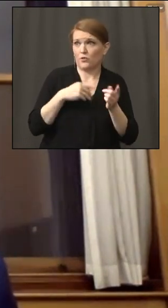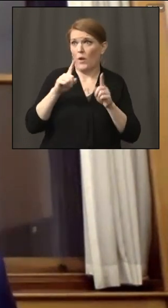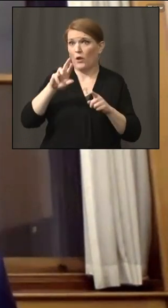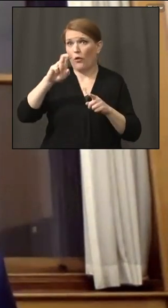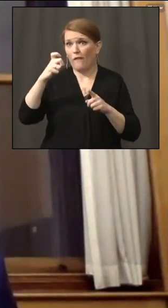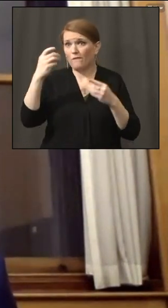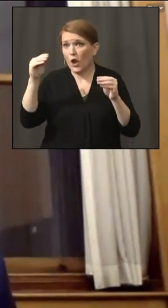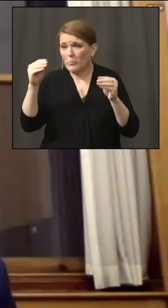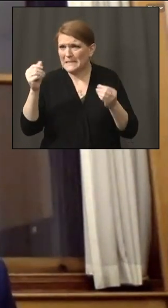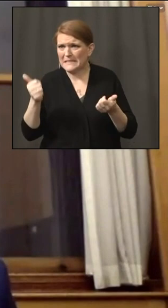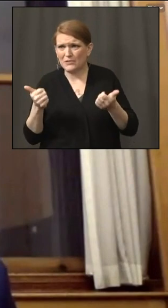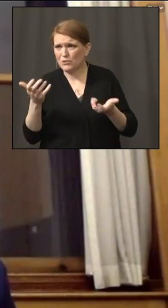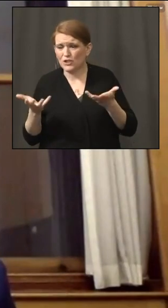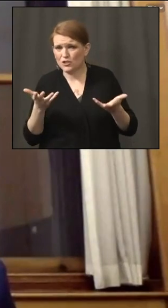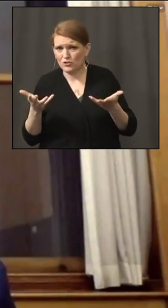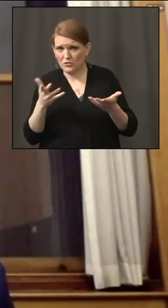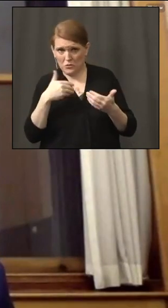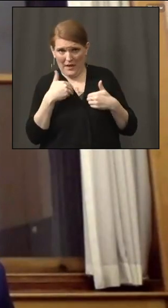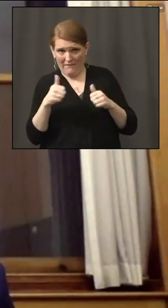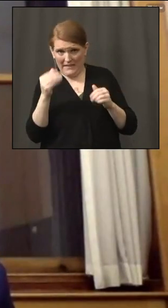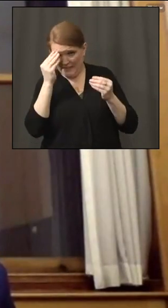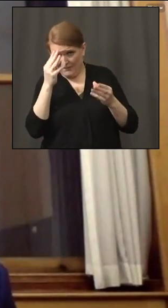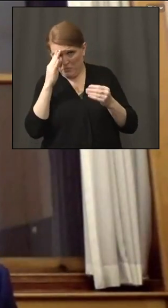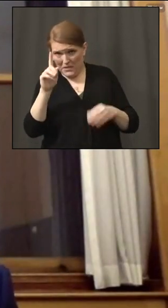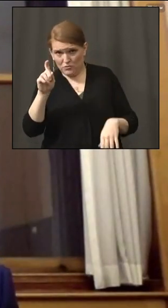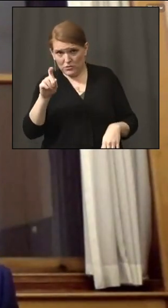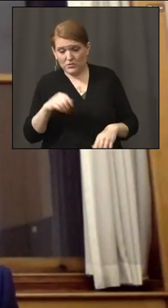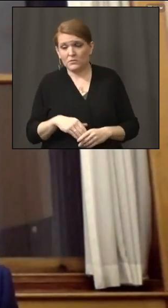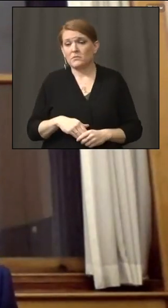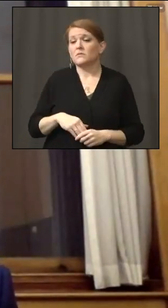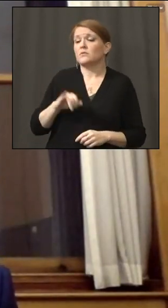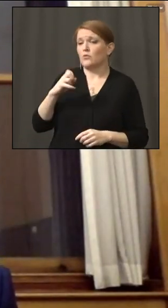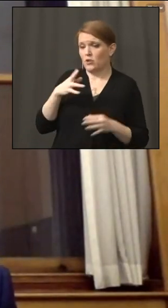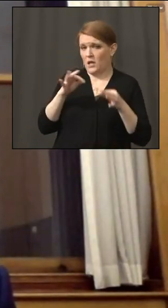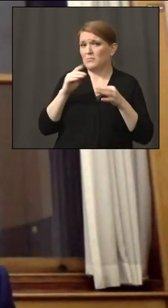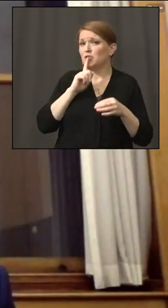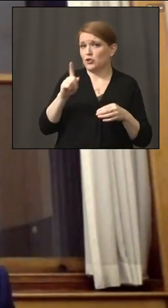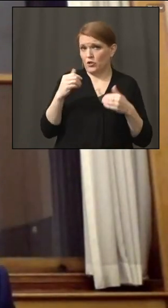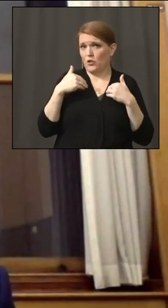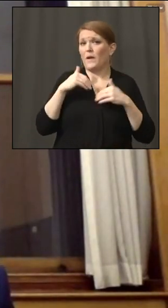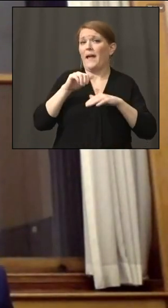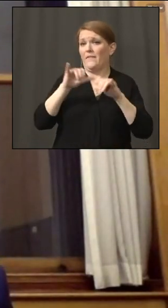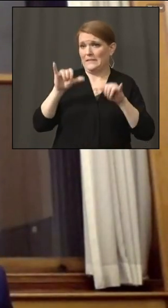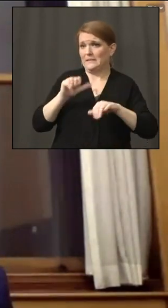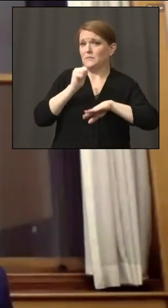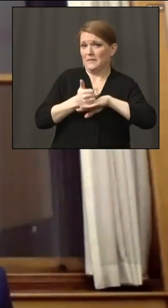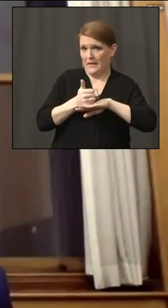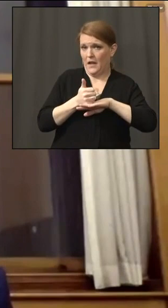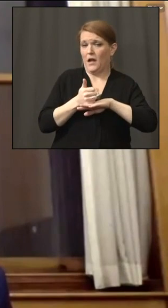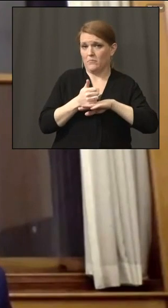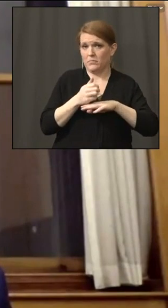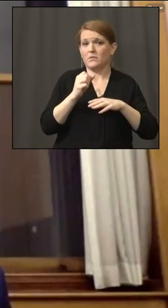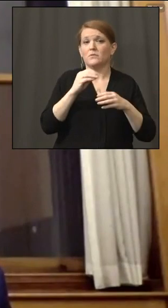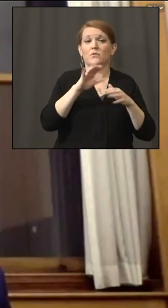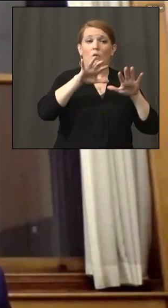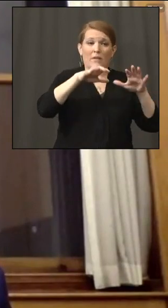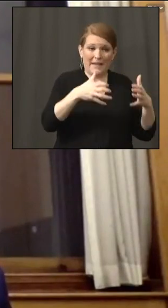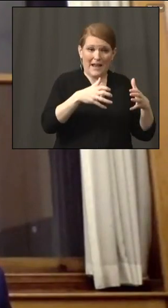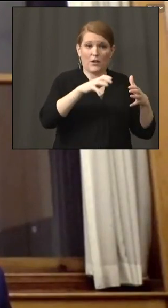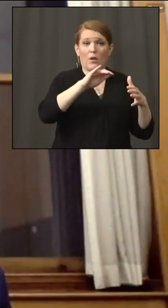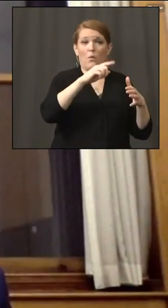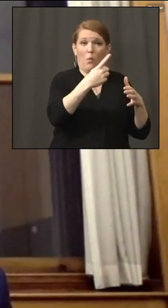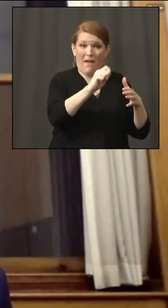Sure. So there's a system that's been set up. So as we approach phase 1B as an example, certain categories of